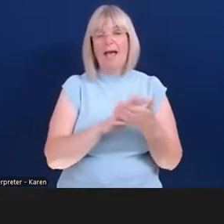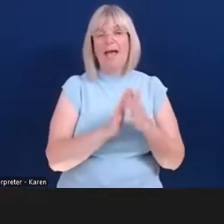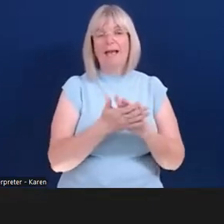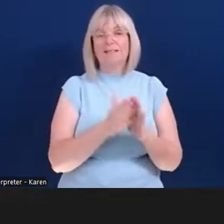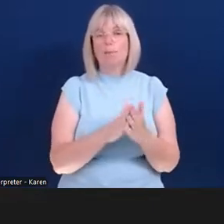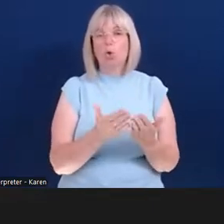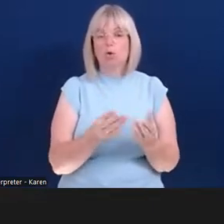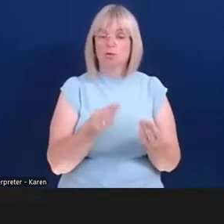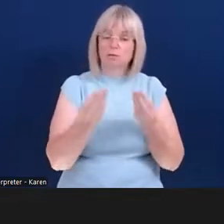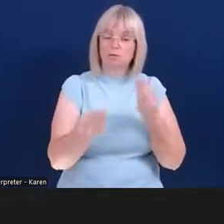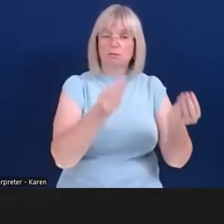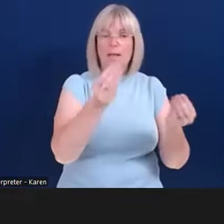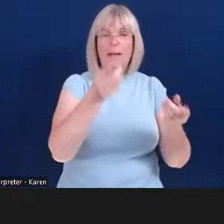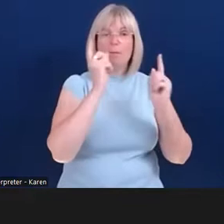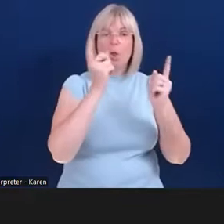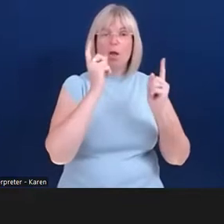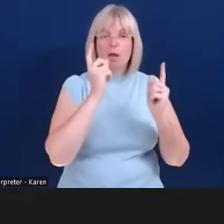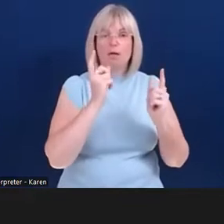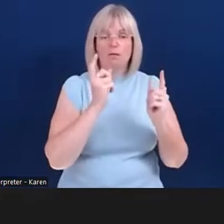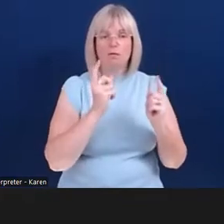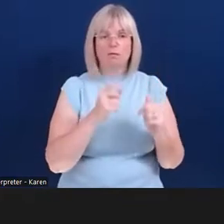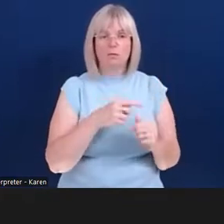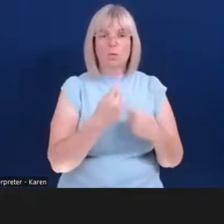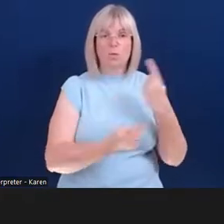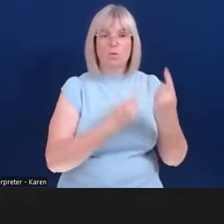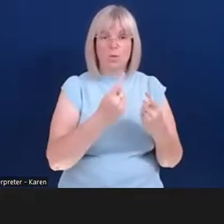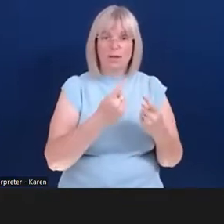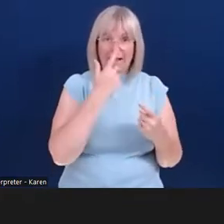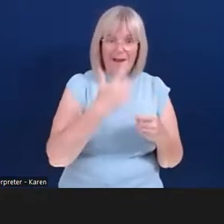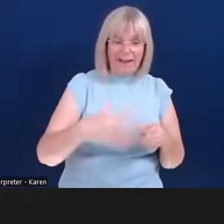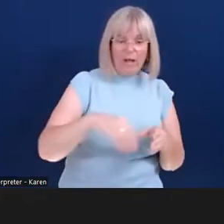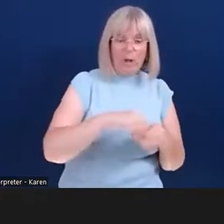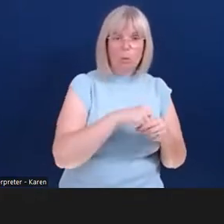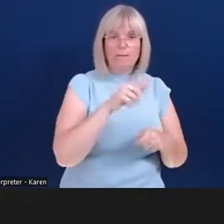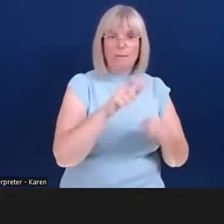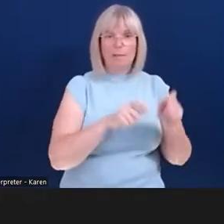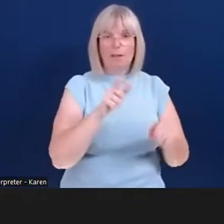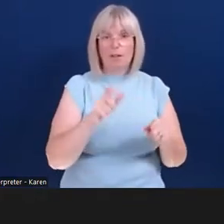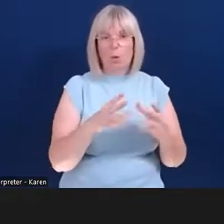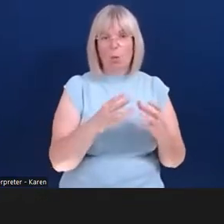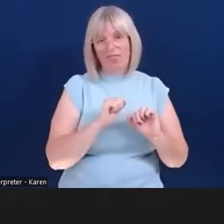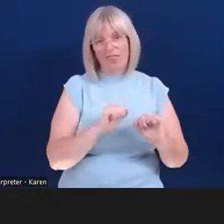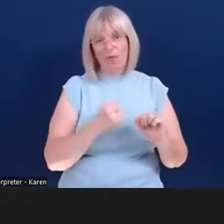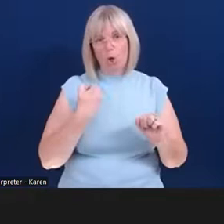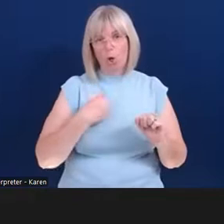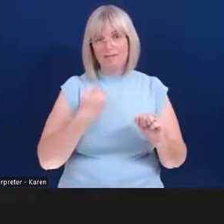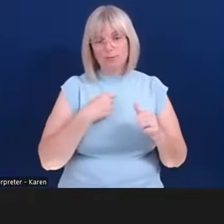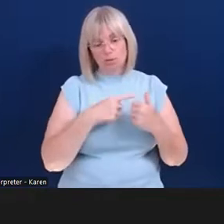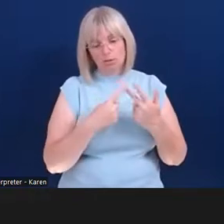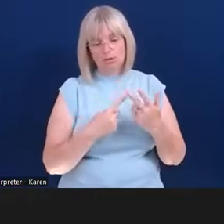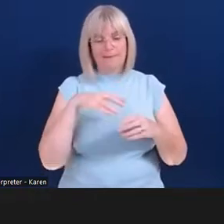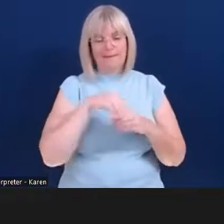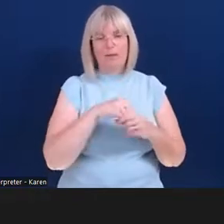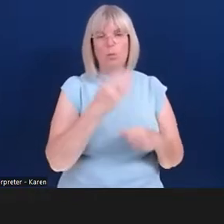to include people with this condition within the workplace. It gives lots of details of different reasonable adjustments.